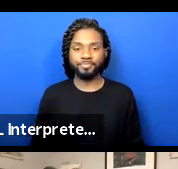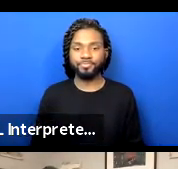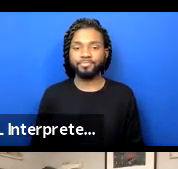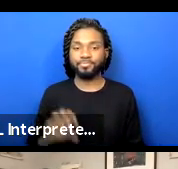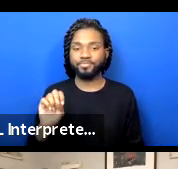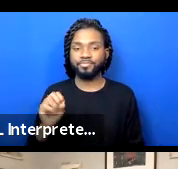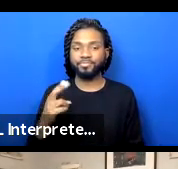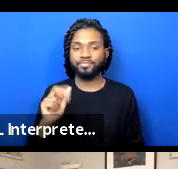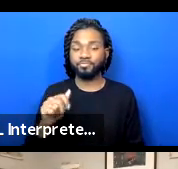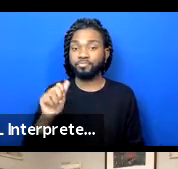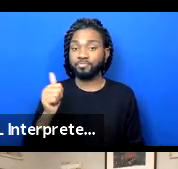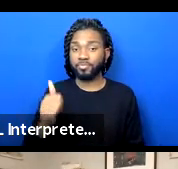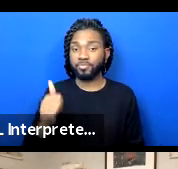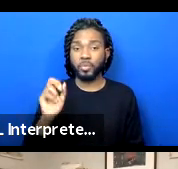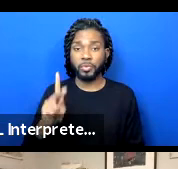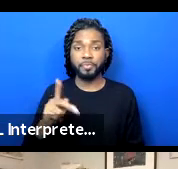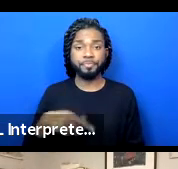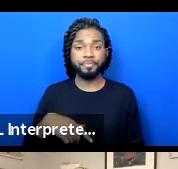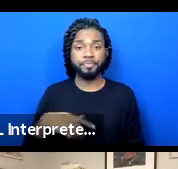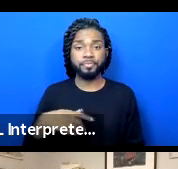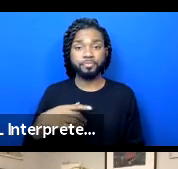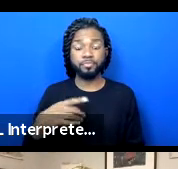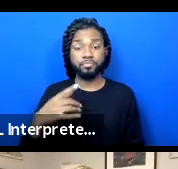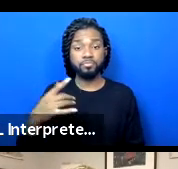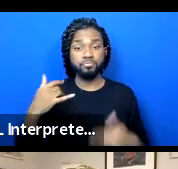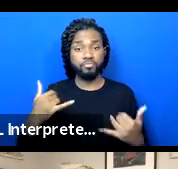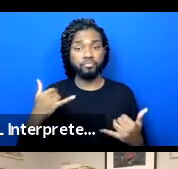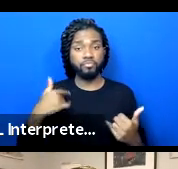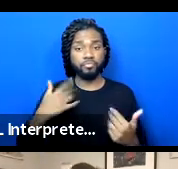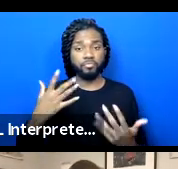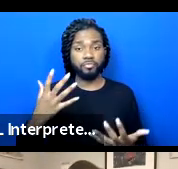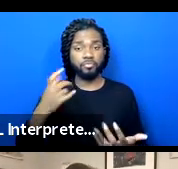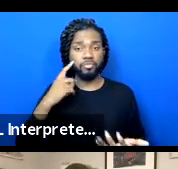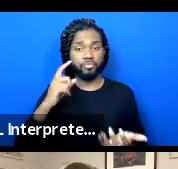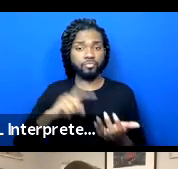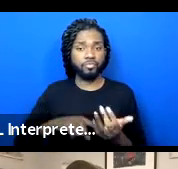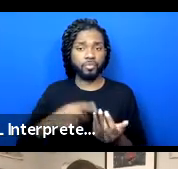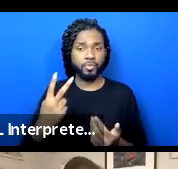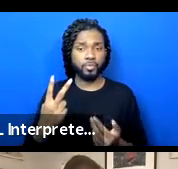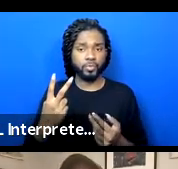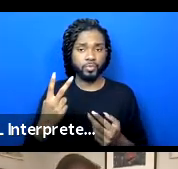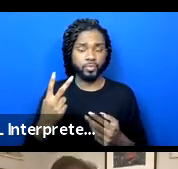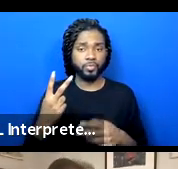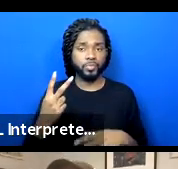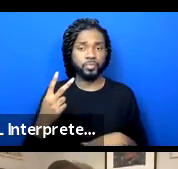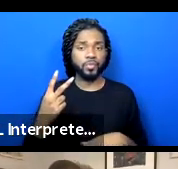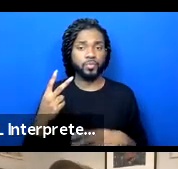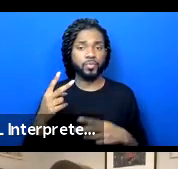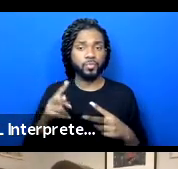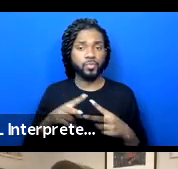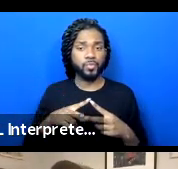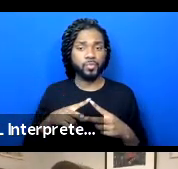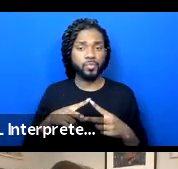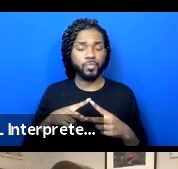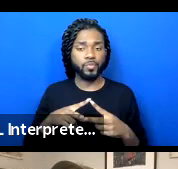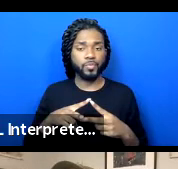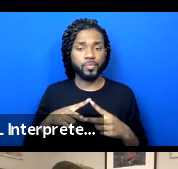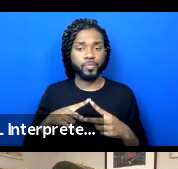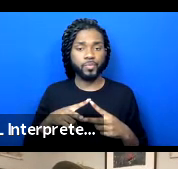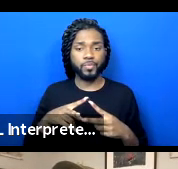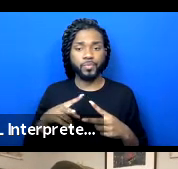Okay. Then I want to, so just in this moment, I want to acknowledge two things. That the,